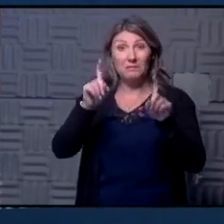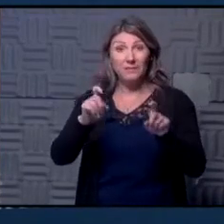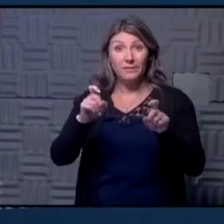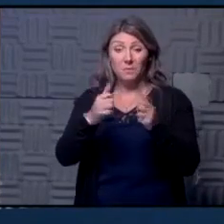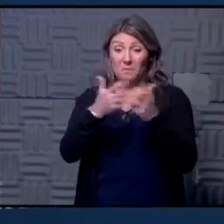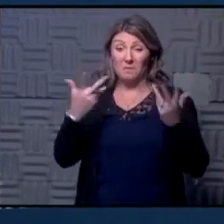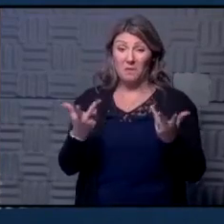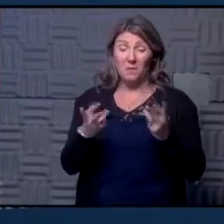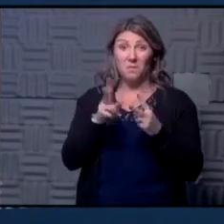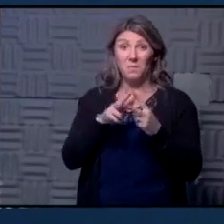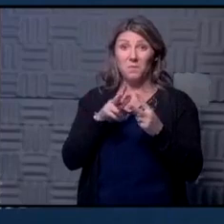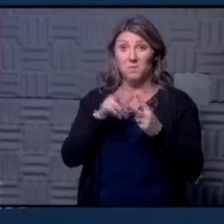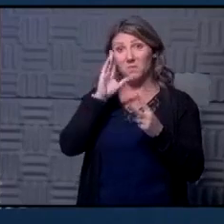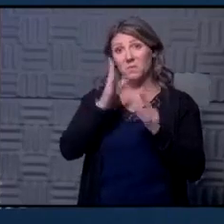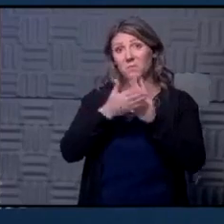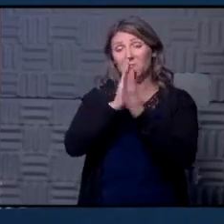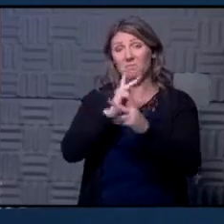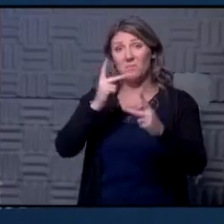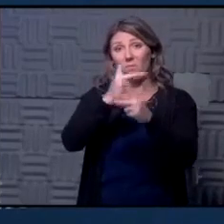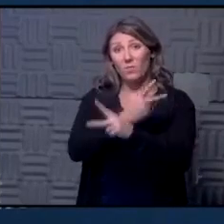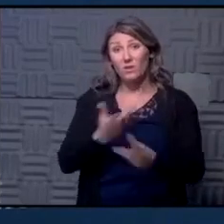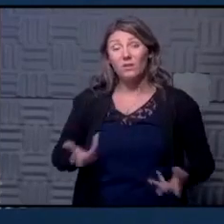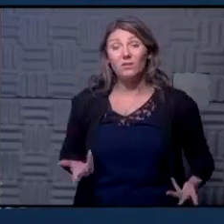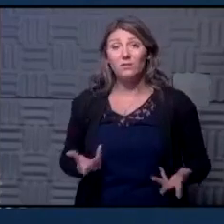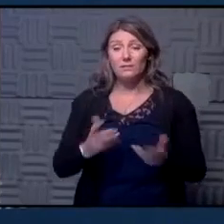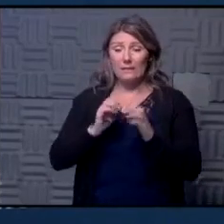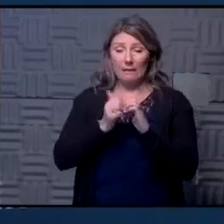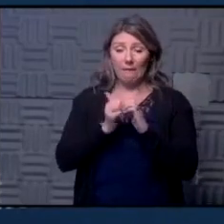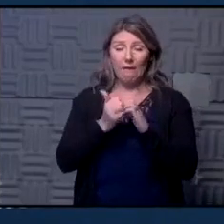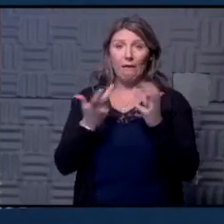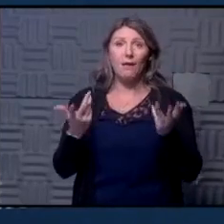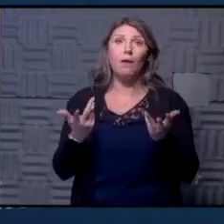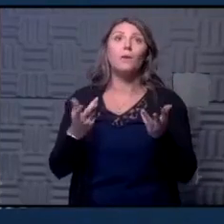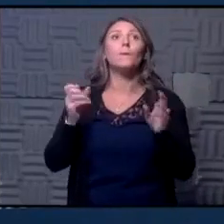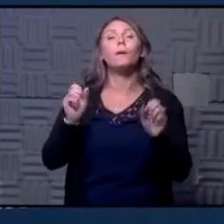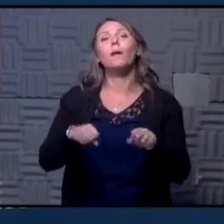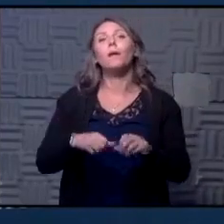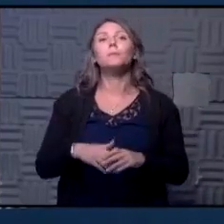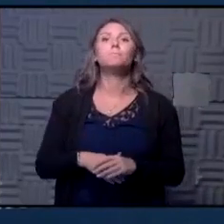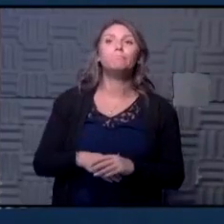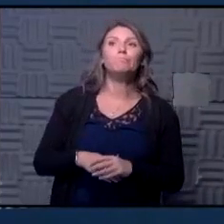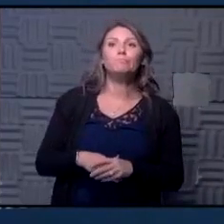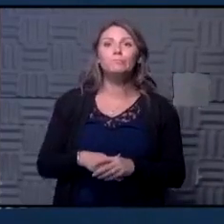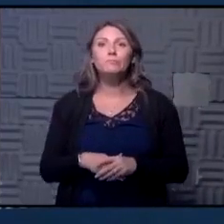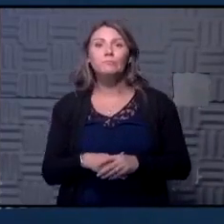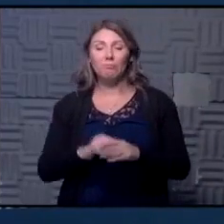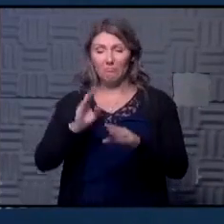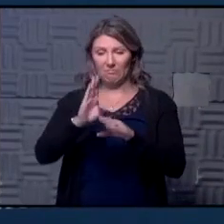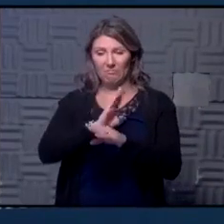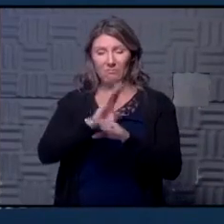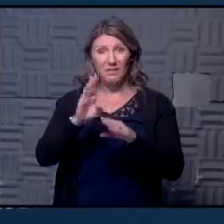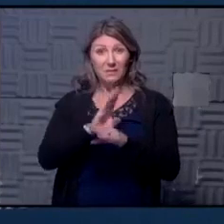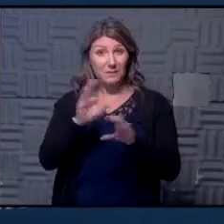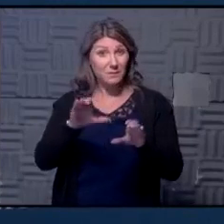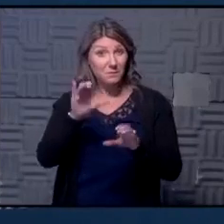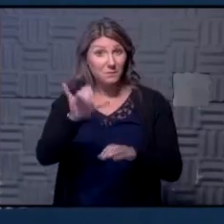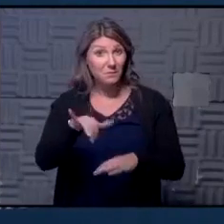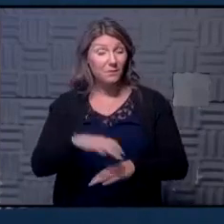it's just going to get worse um how can how can um how can businesses do that